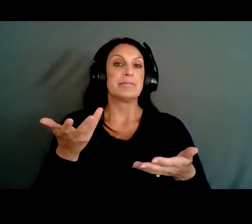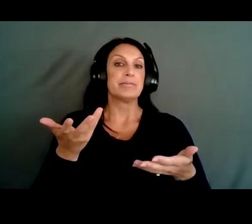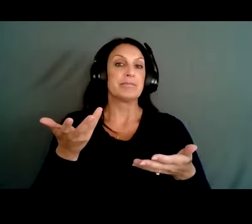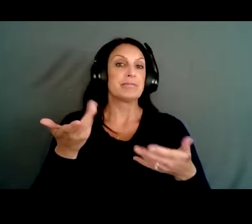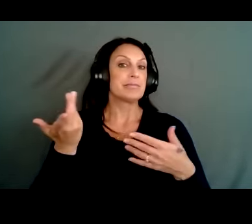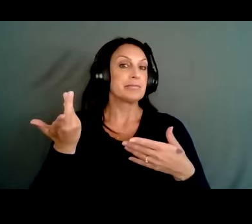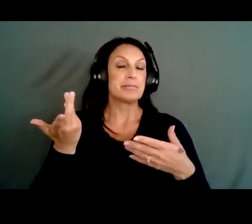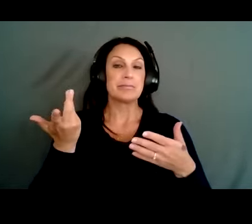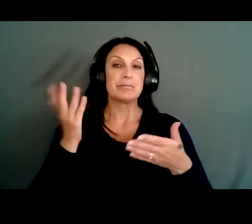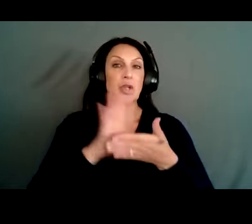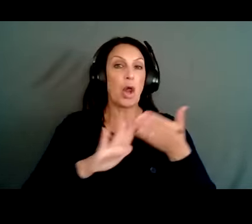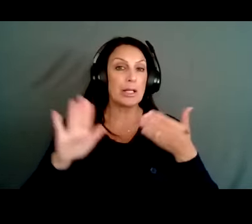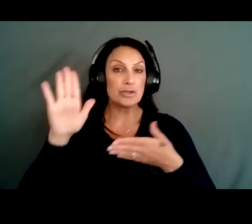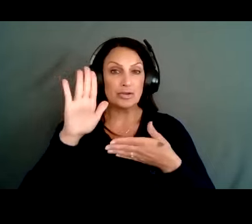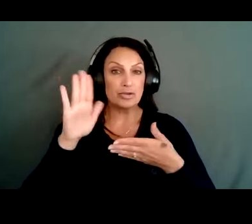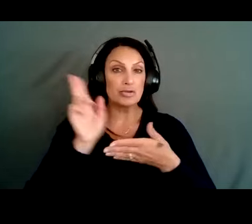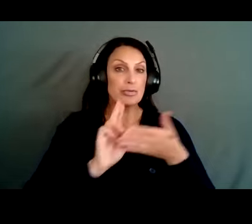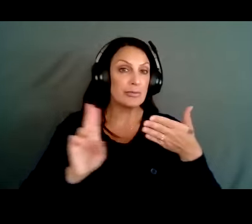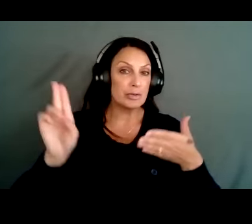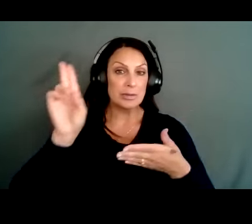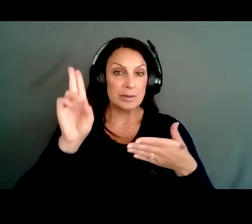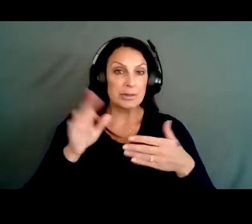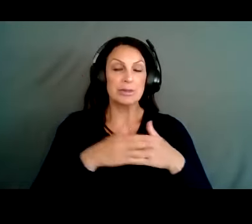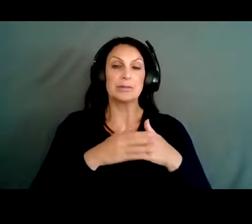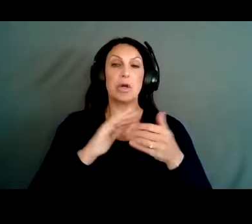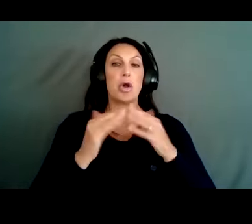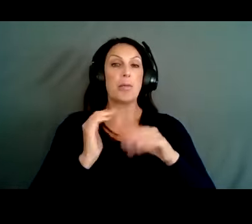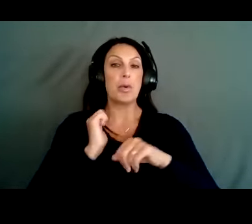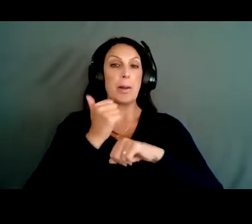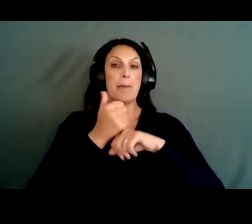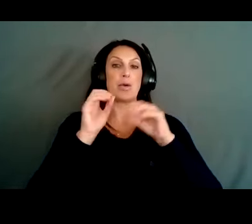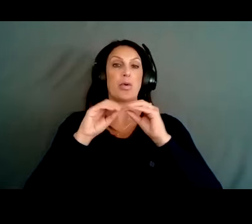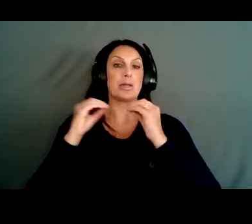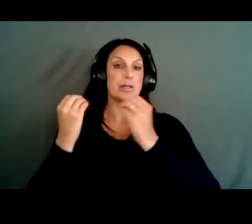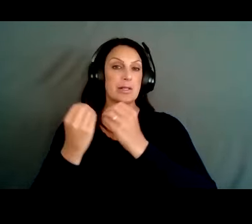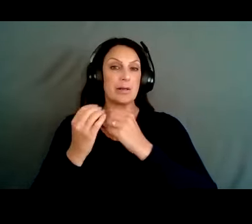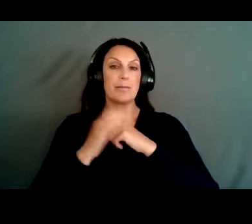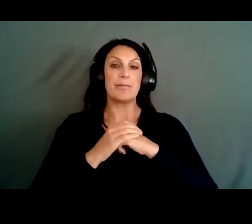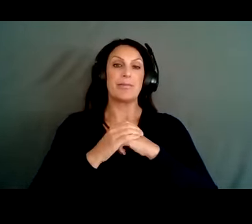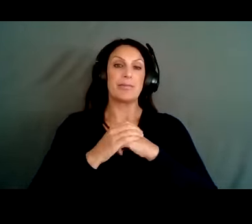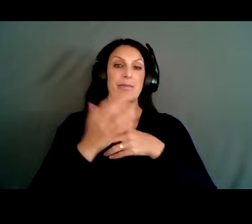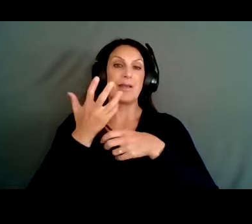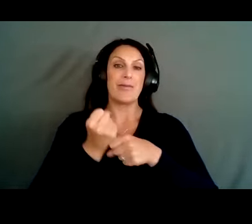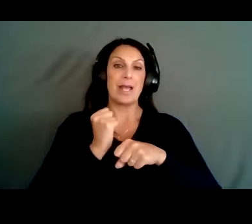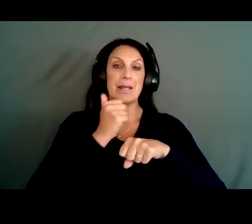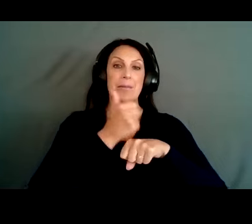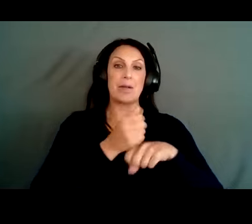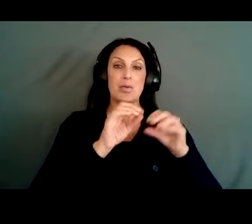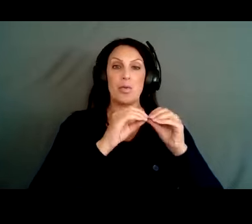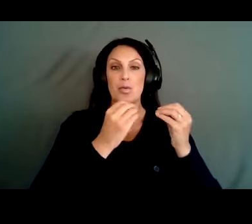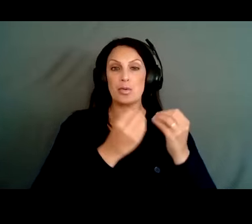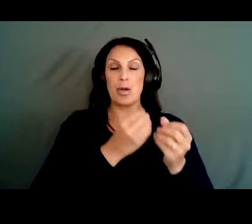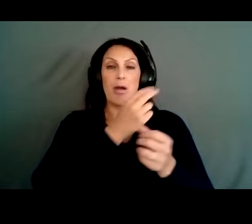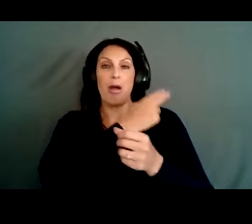here from higher education, colleges or universities, community-based organization, a faith-based organization, a hospital or first